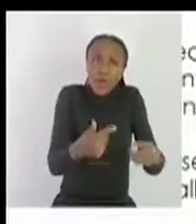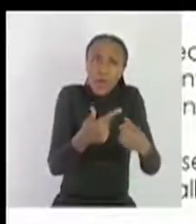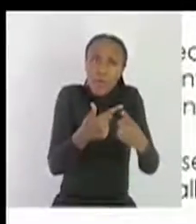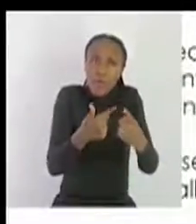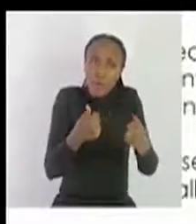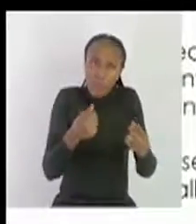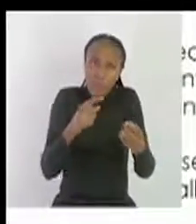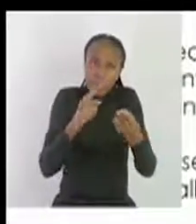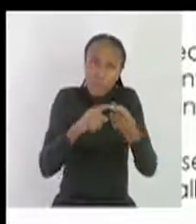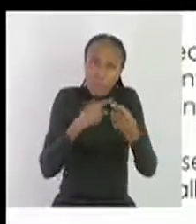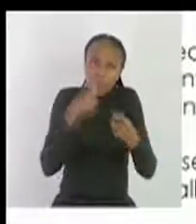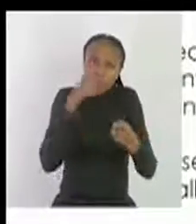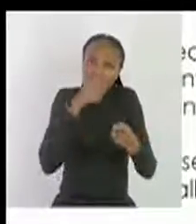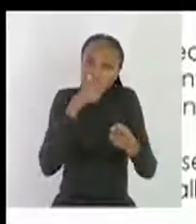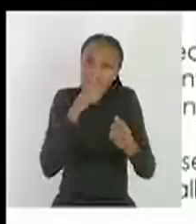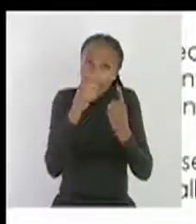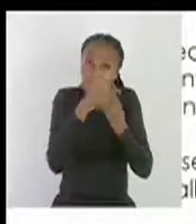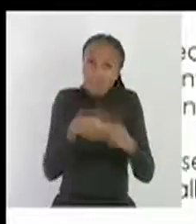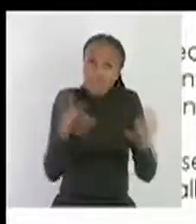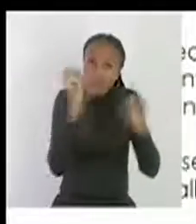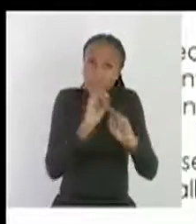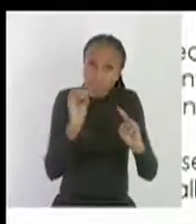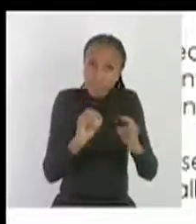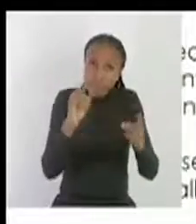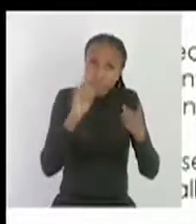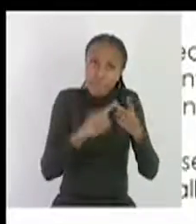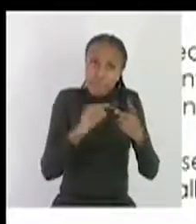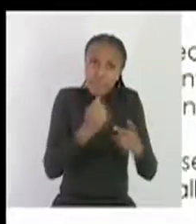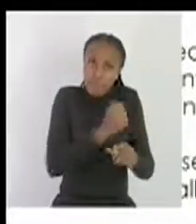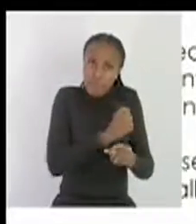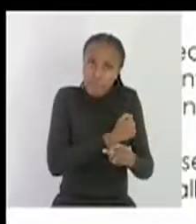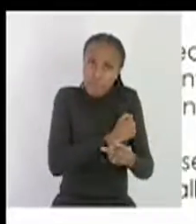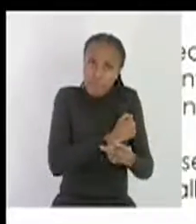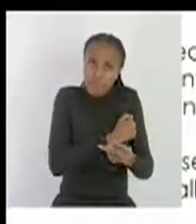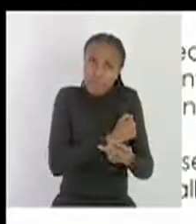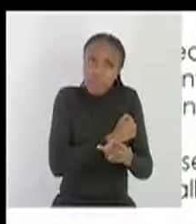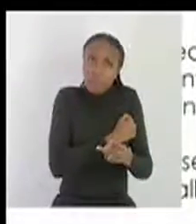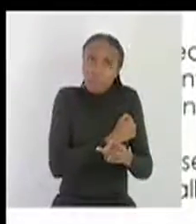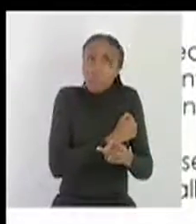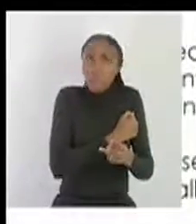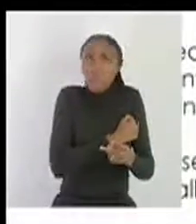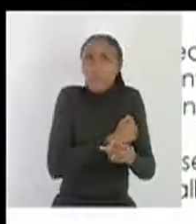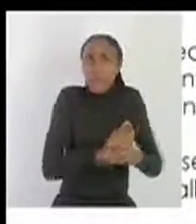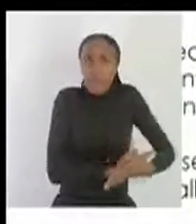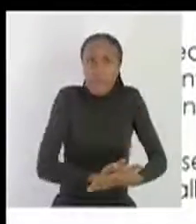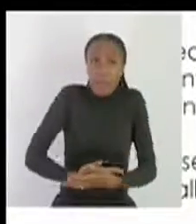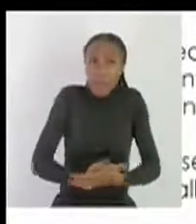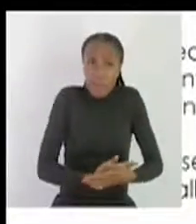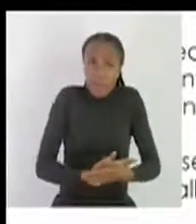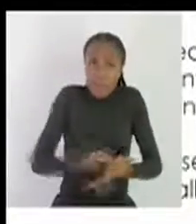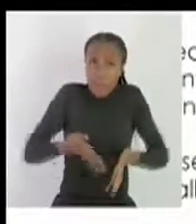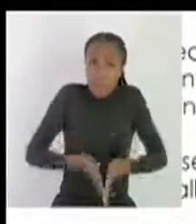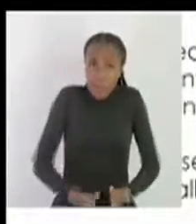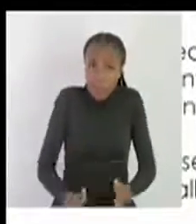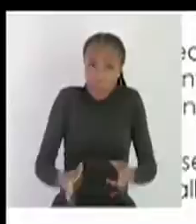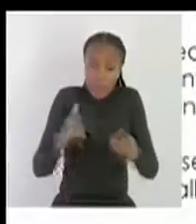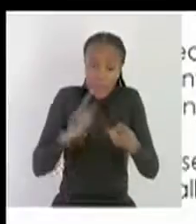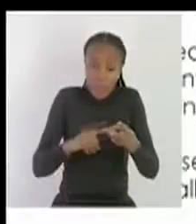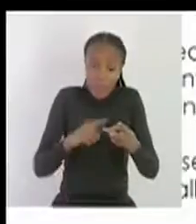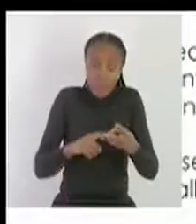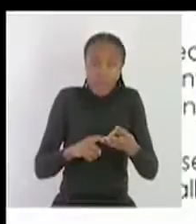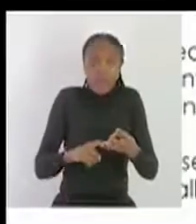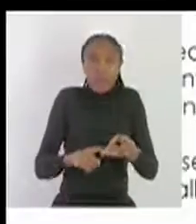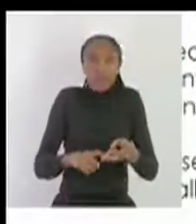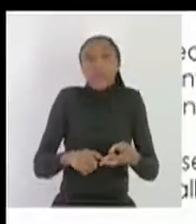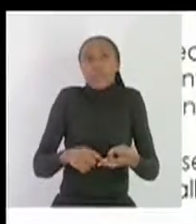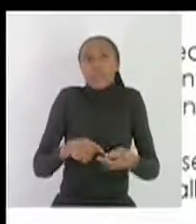to child child during birth and then another way it says HIV is transmitted through blood conduct and then